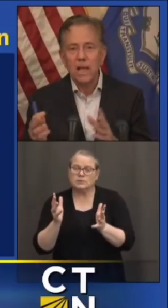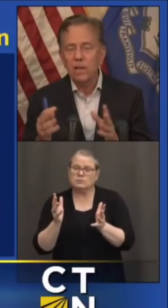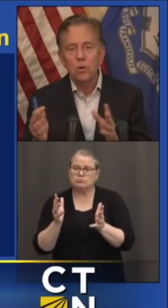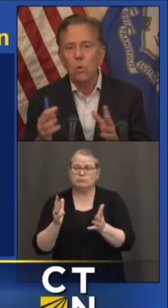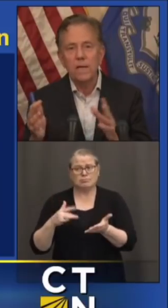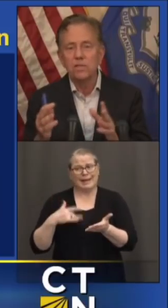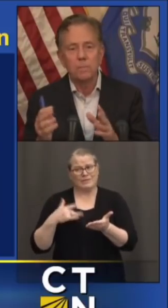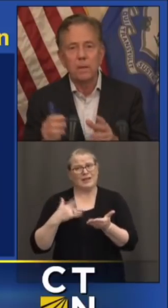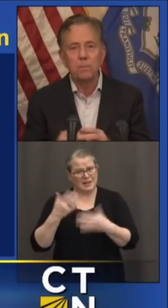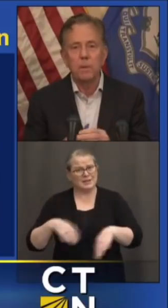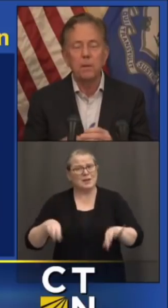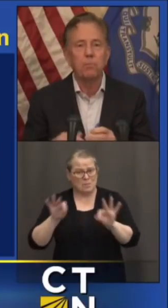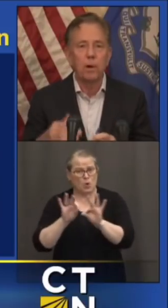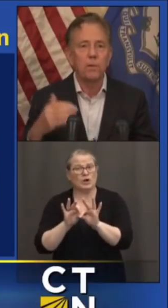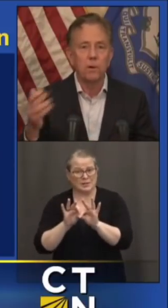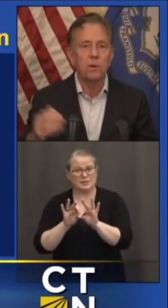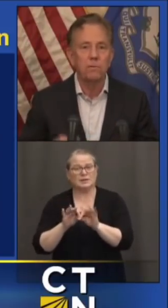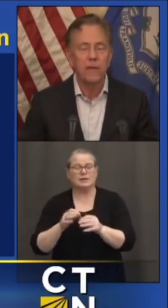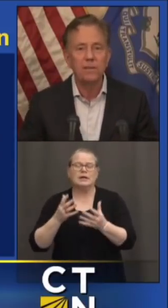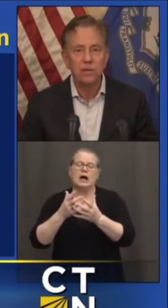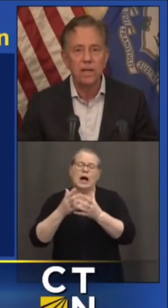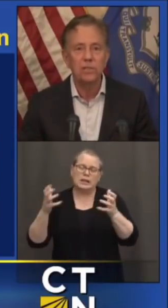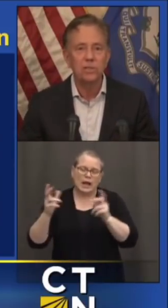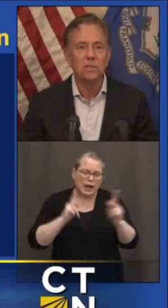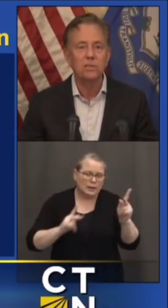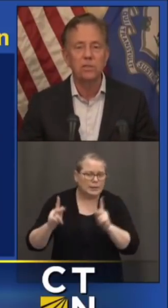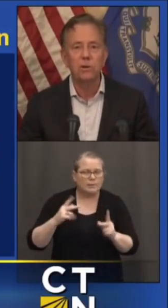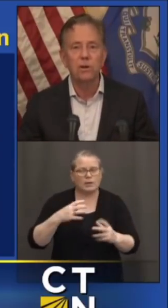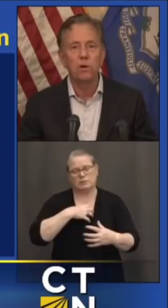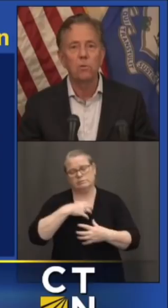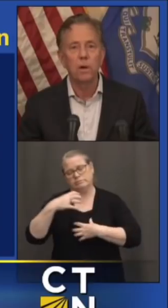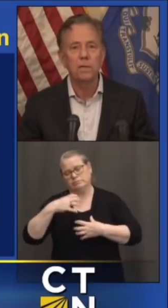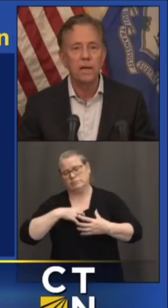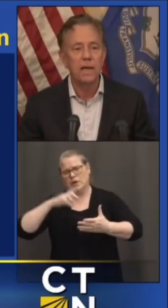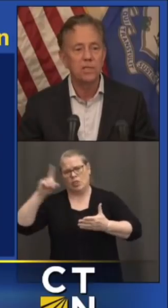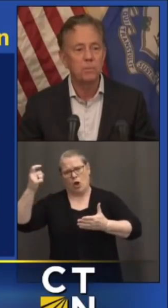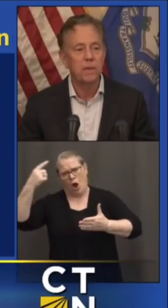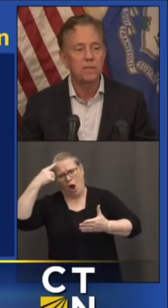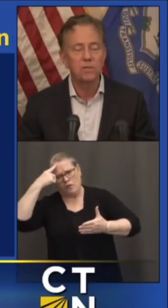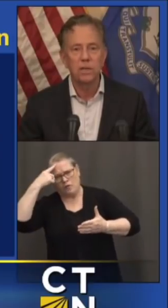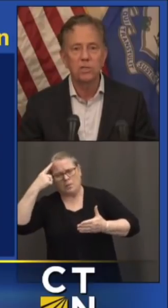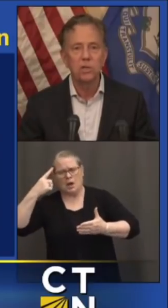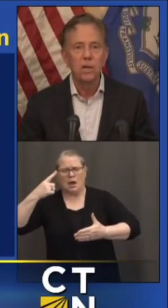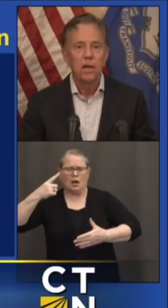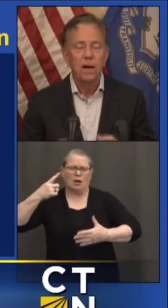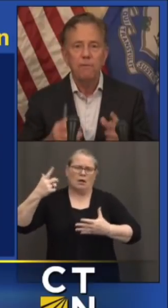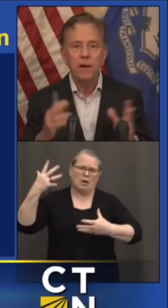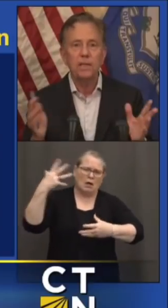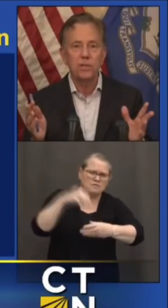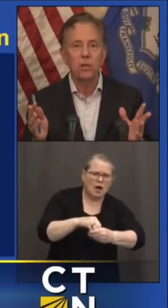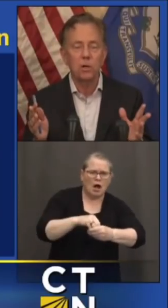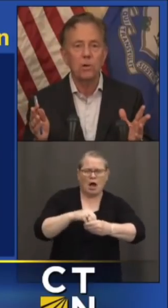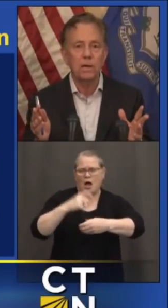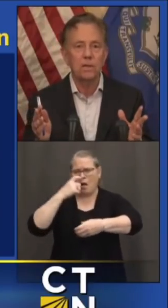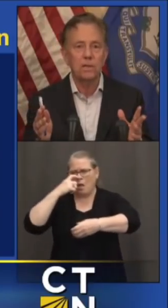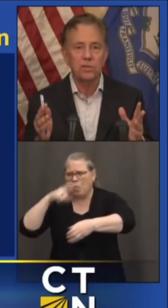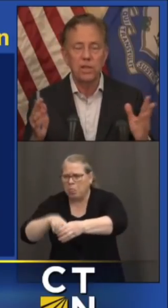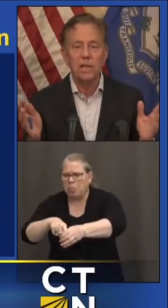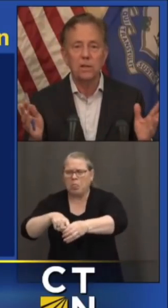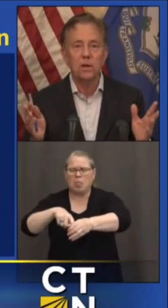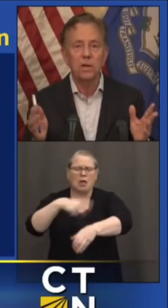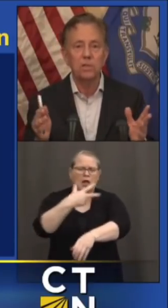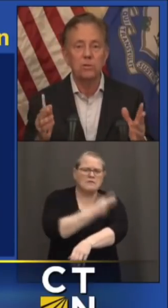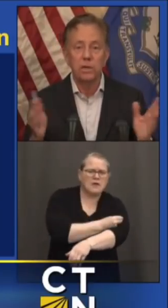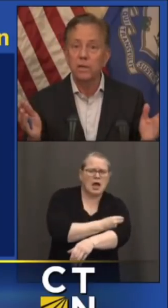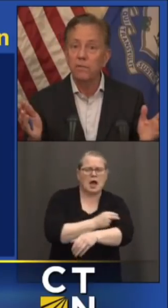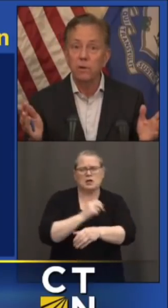There's a lot of noise about Big Brother and vaccinations. You have no right to ask me and the such. I'm finding, as I look around at the